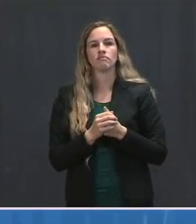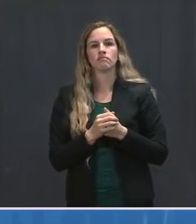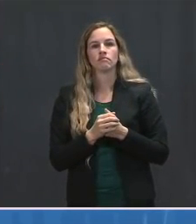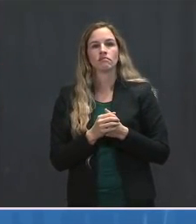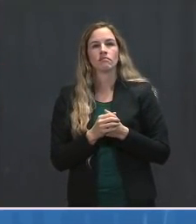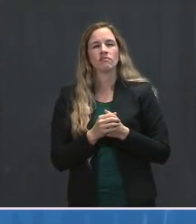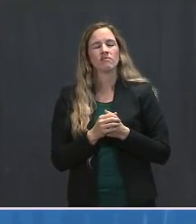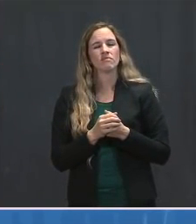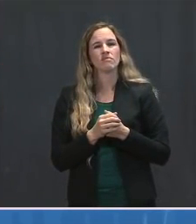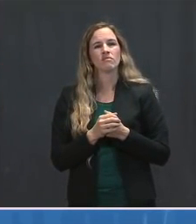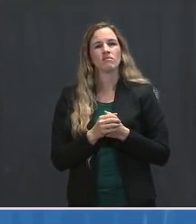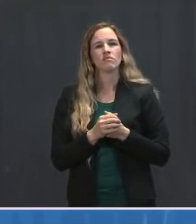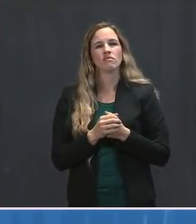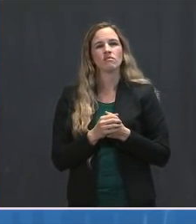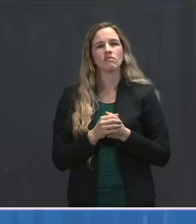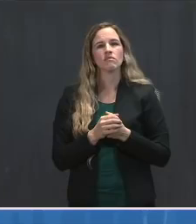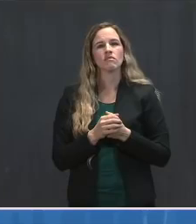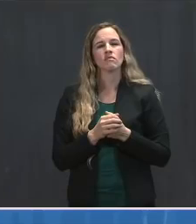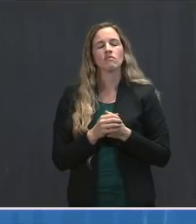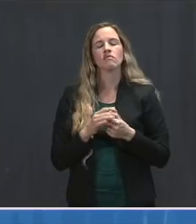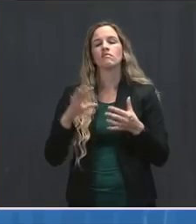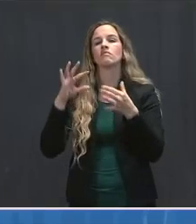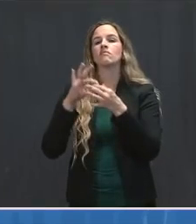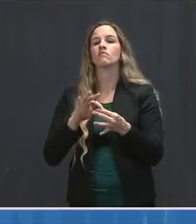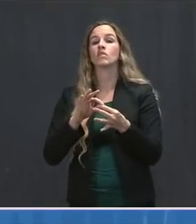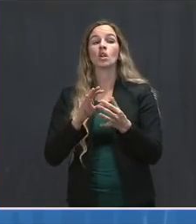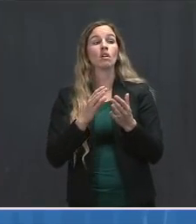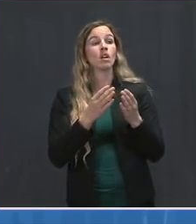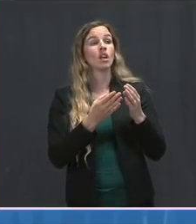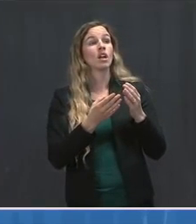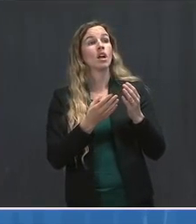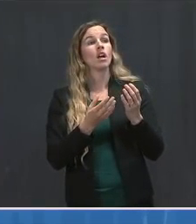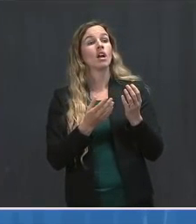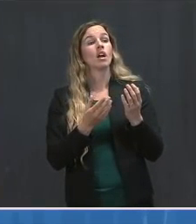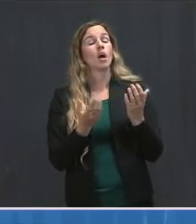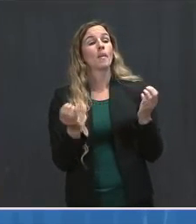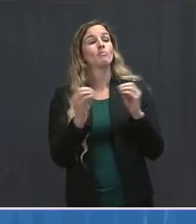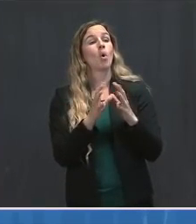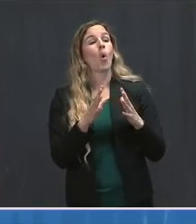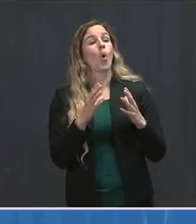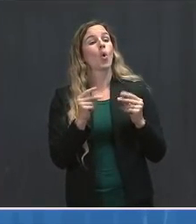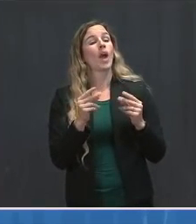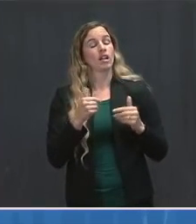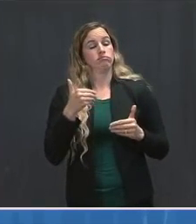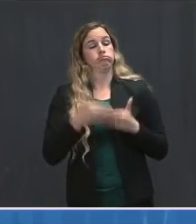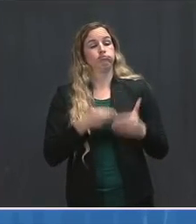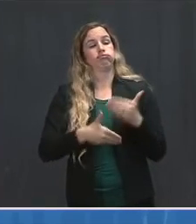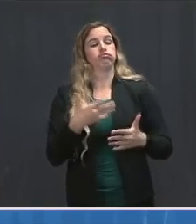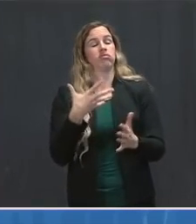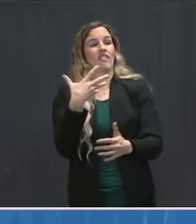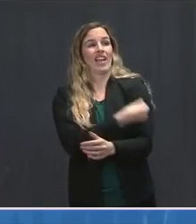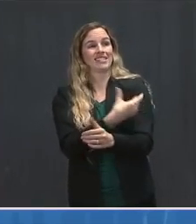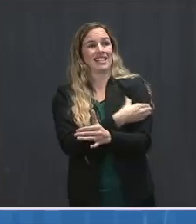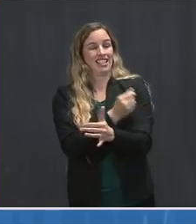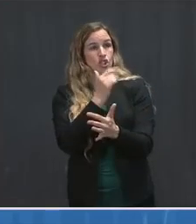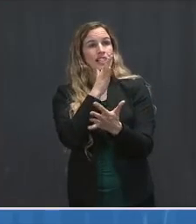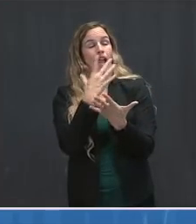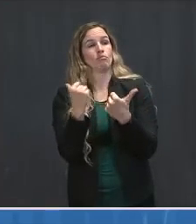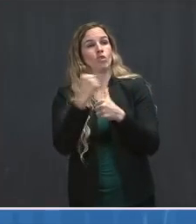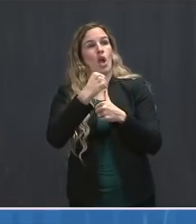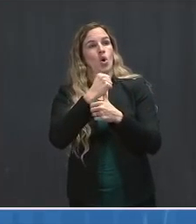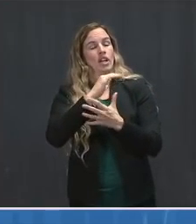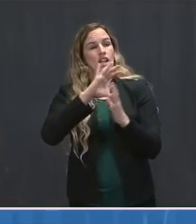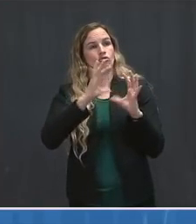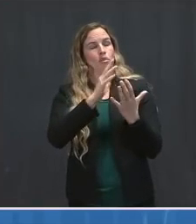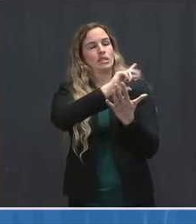You know, I think with regard to increasing the pace of vaccinations and moving through priority groups, let me just first start by saying all